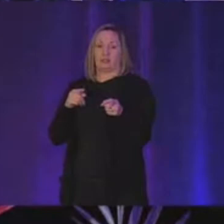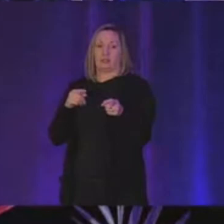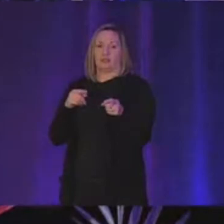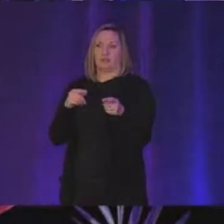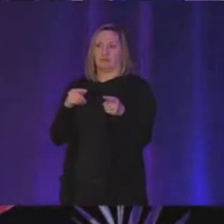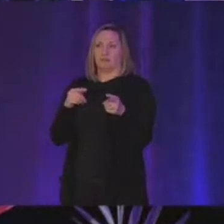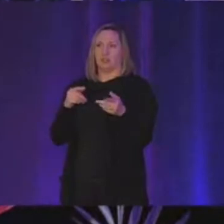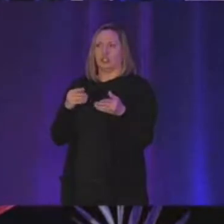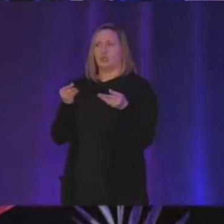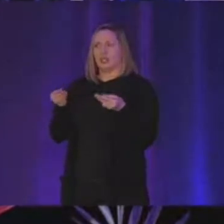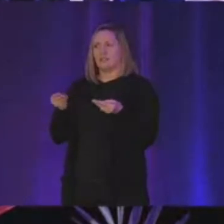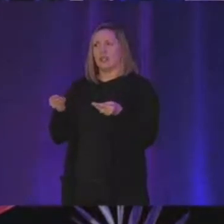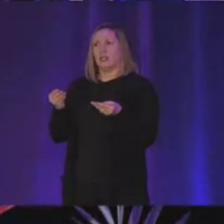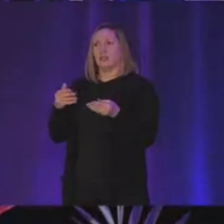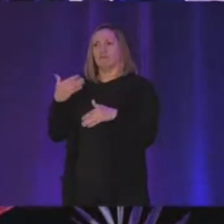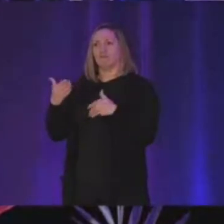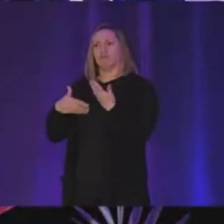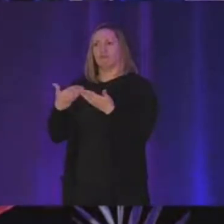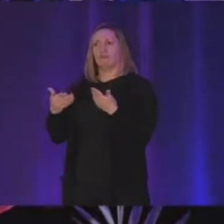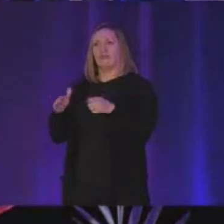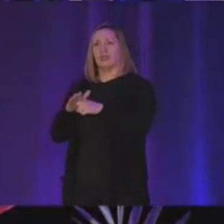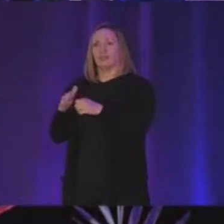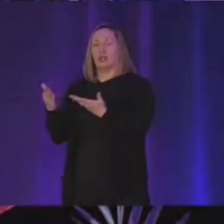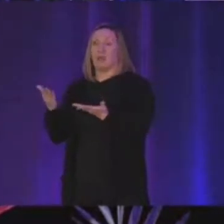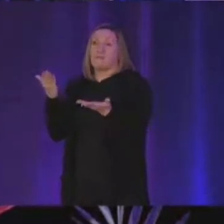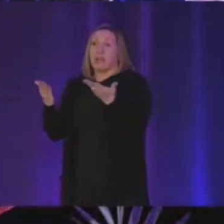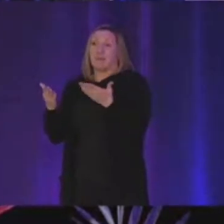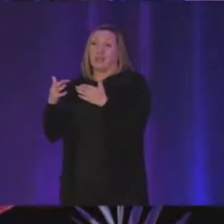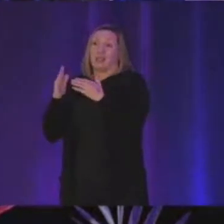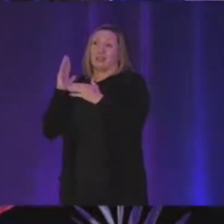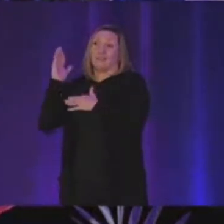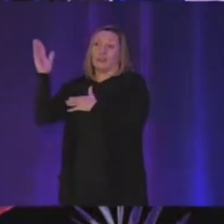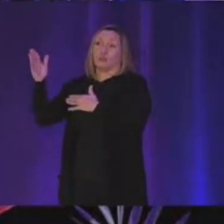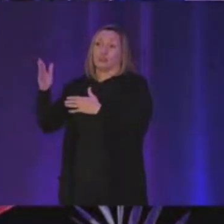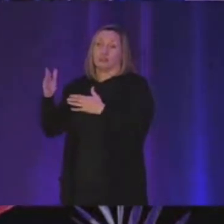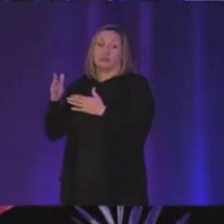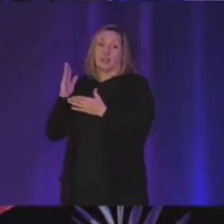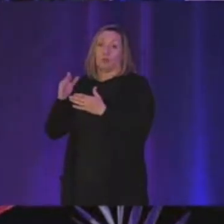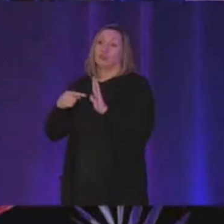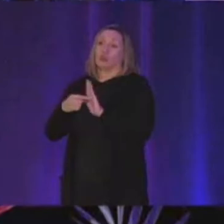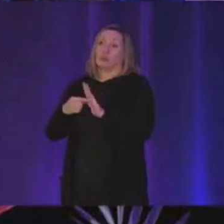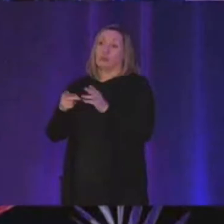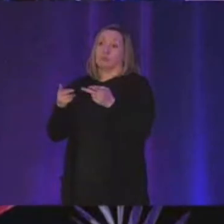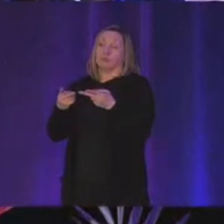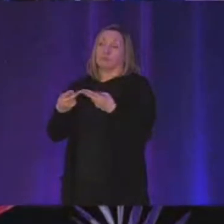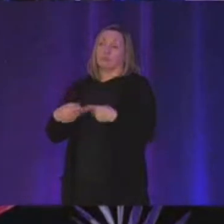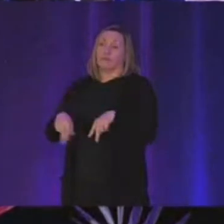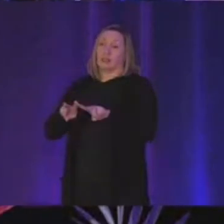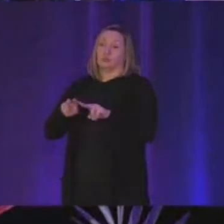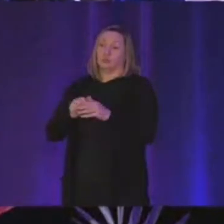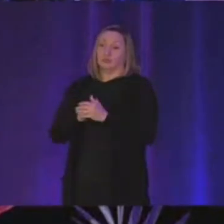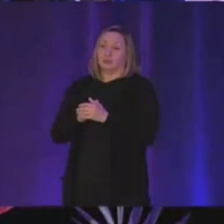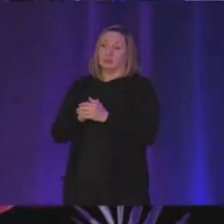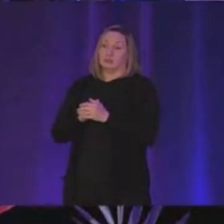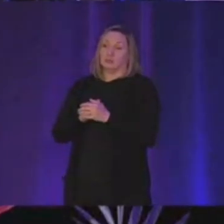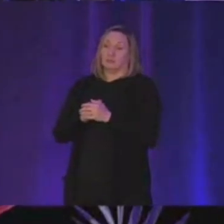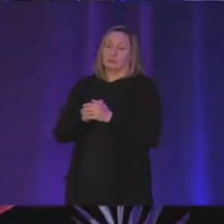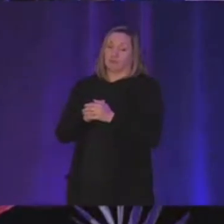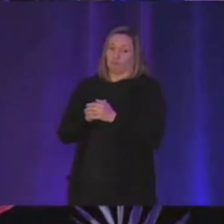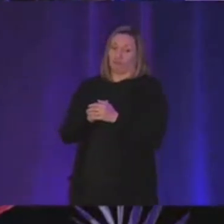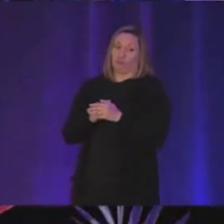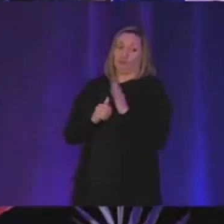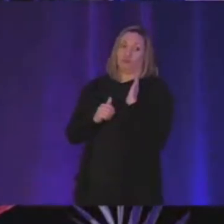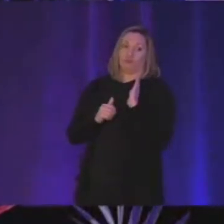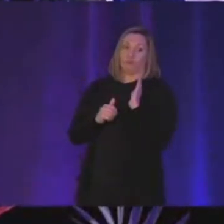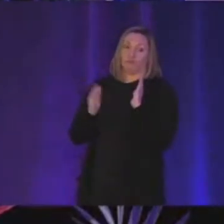just feeding stuff and at some point maybe in the future it's going to give you uh other values so this